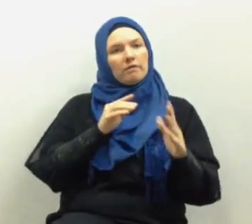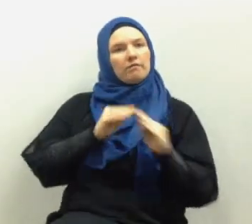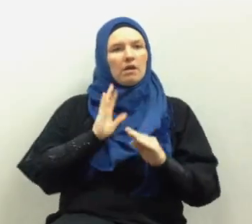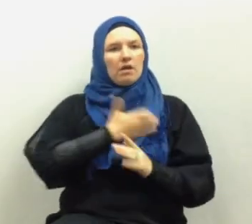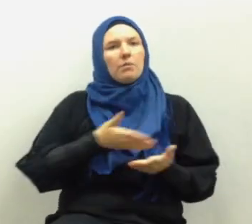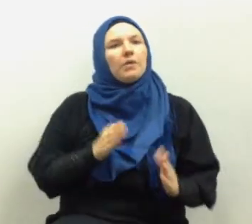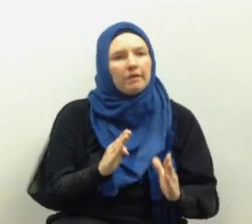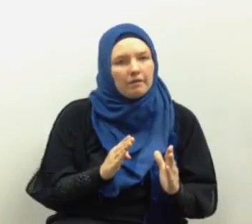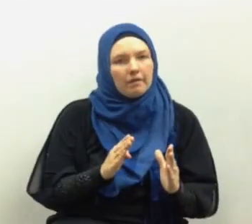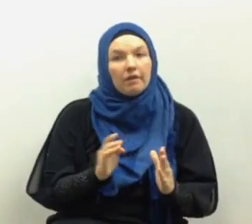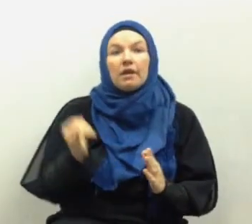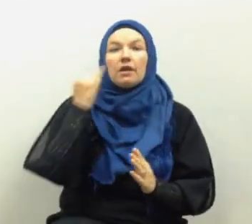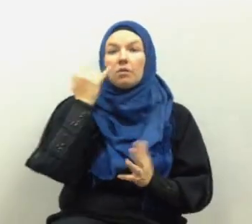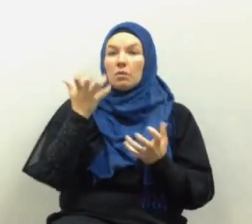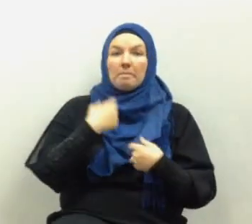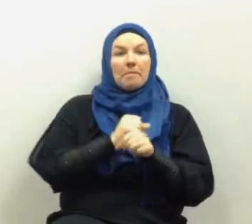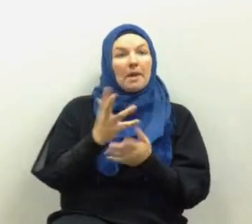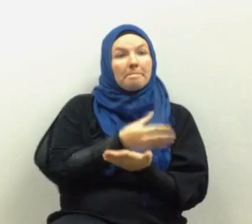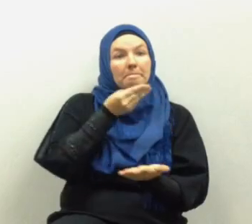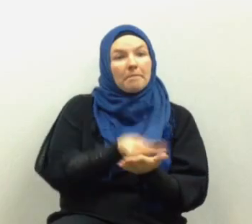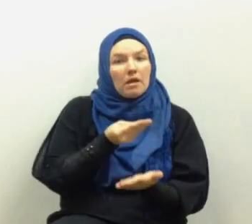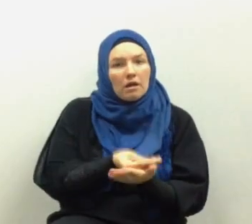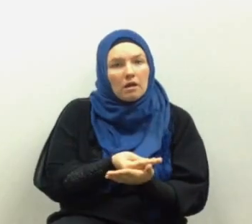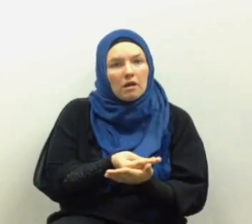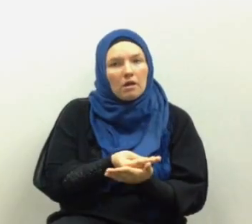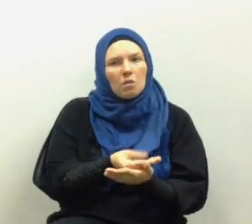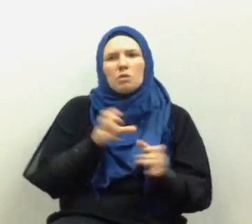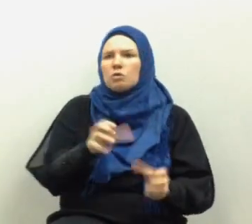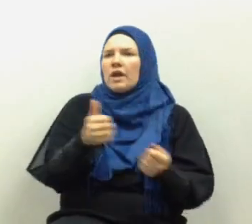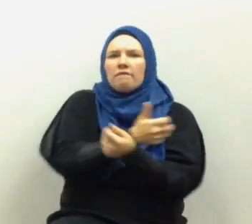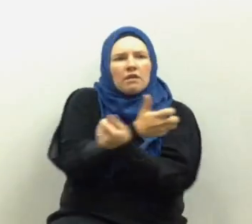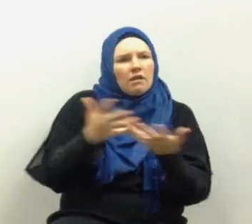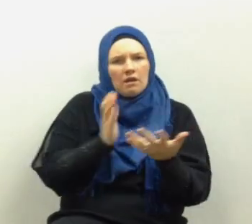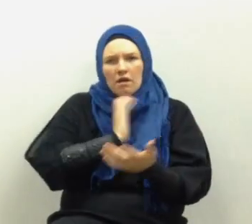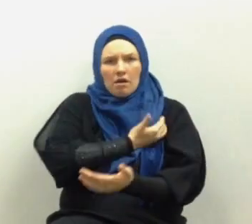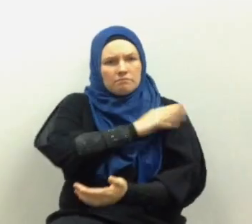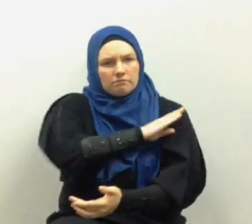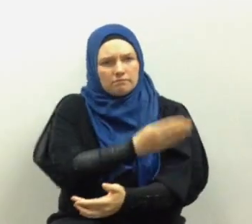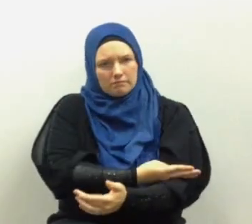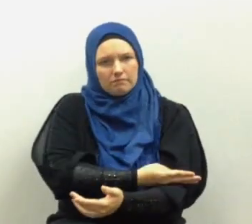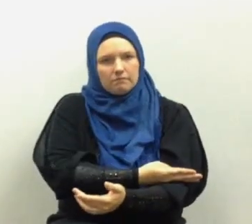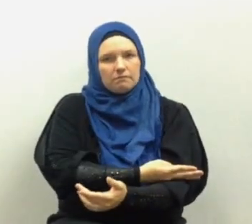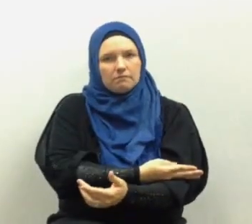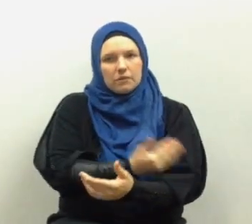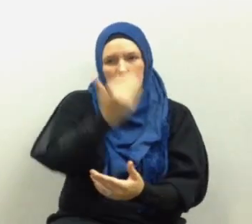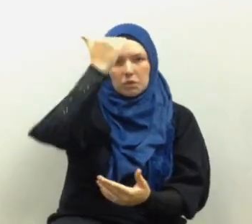we want to correct our way when we want to make money we do everything in our power